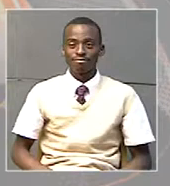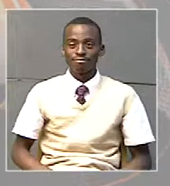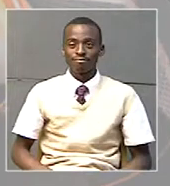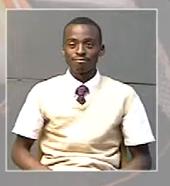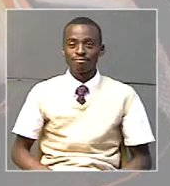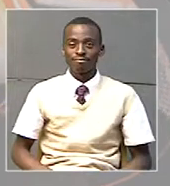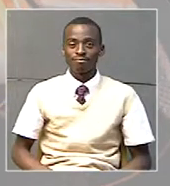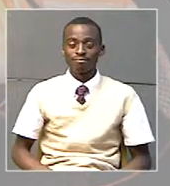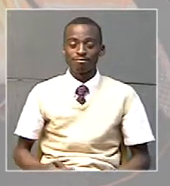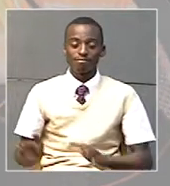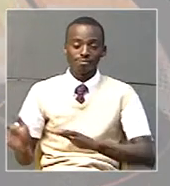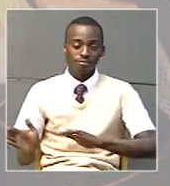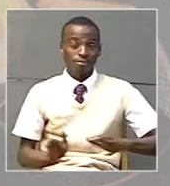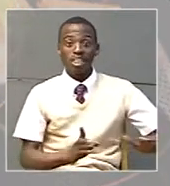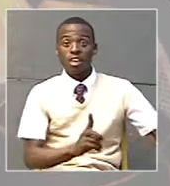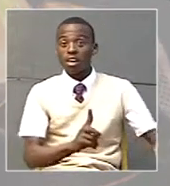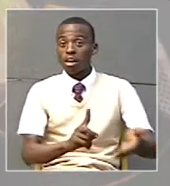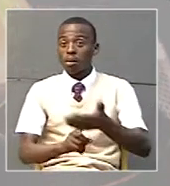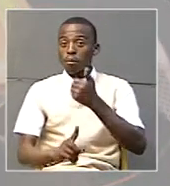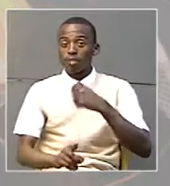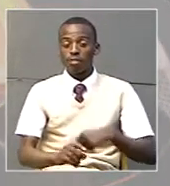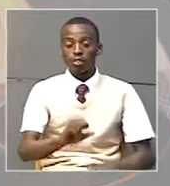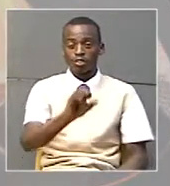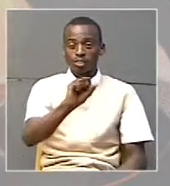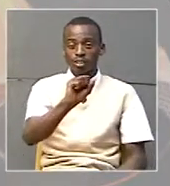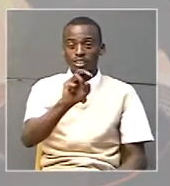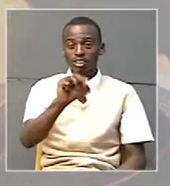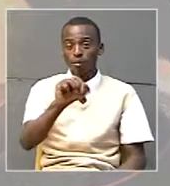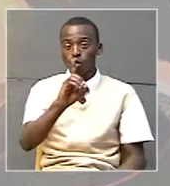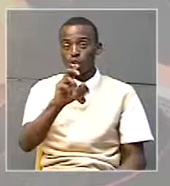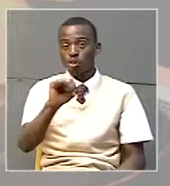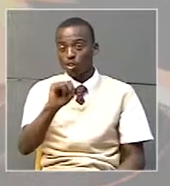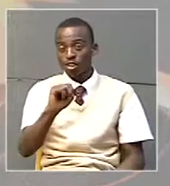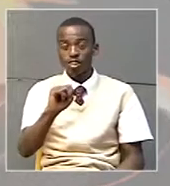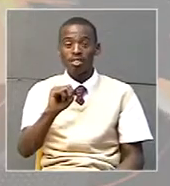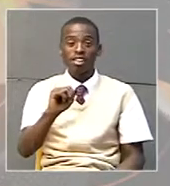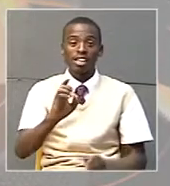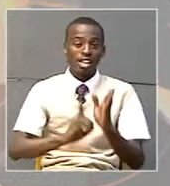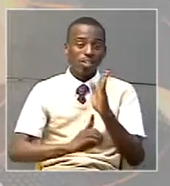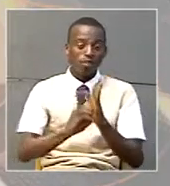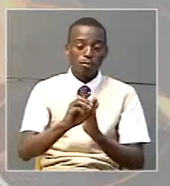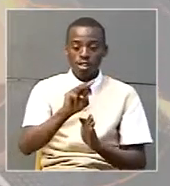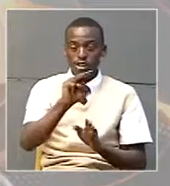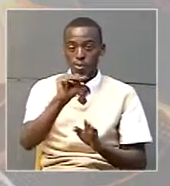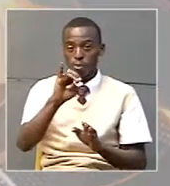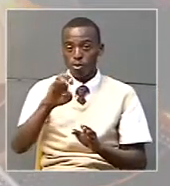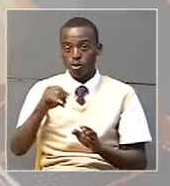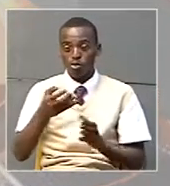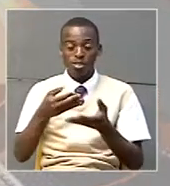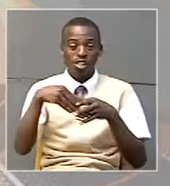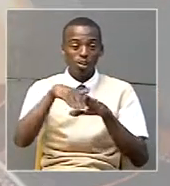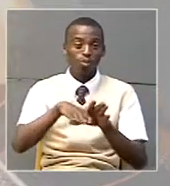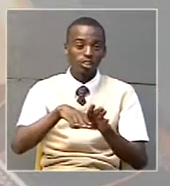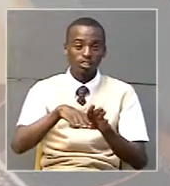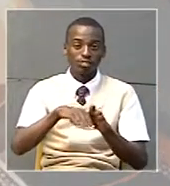Now, beneficiaries of the Samol Ndong development model that is being piloted by inclusive and